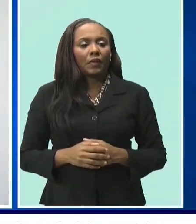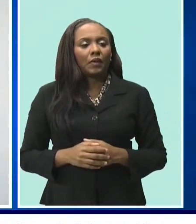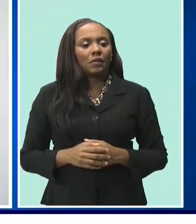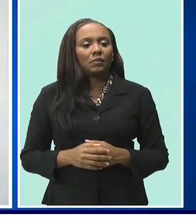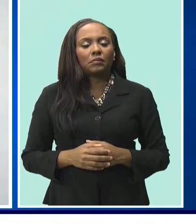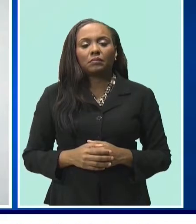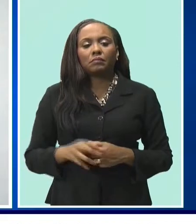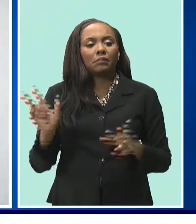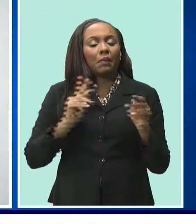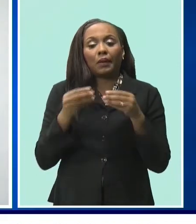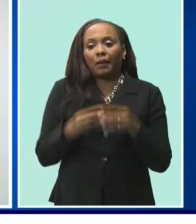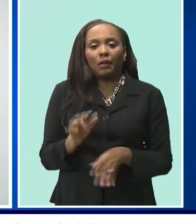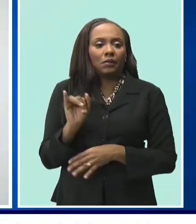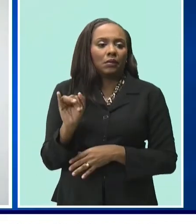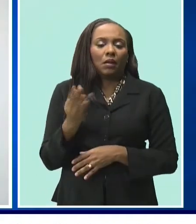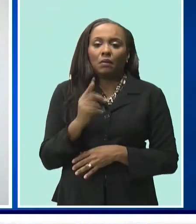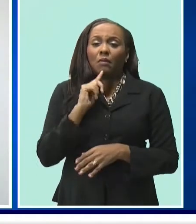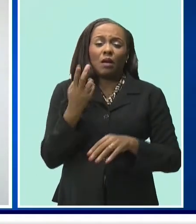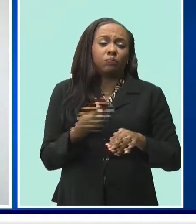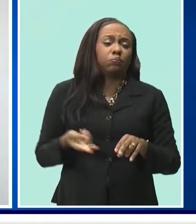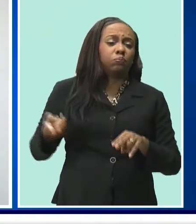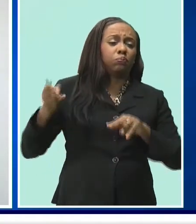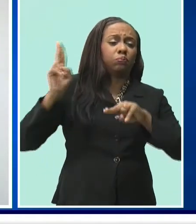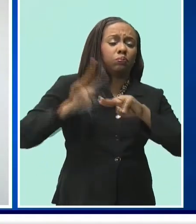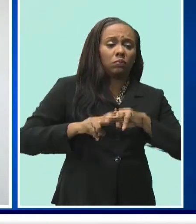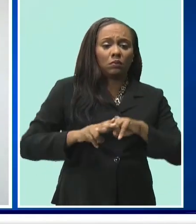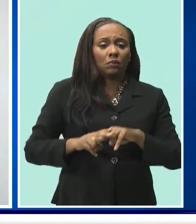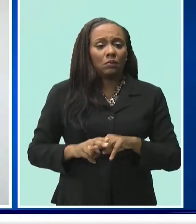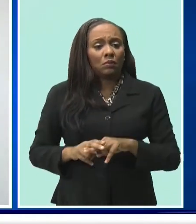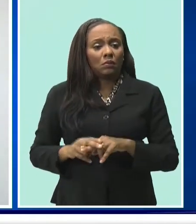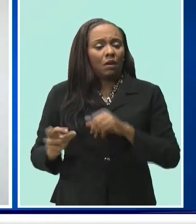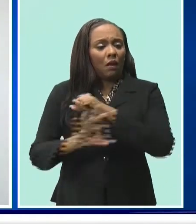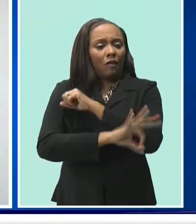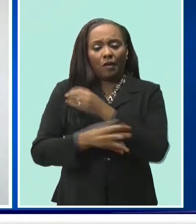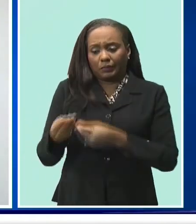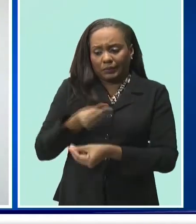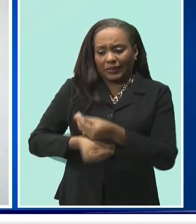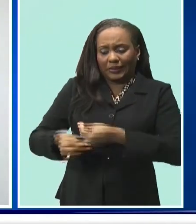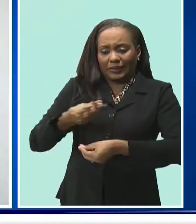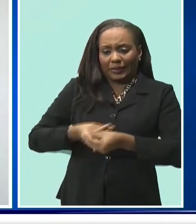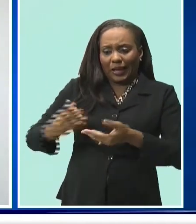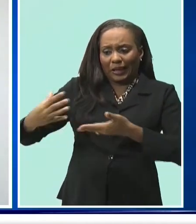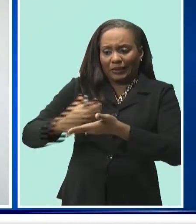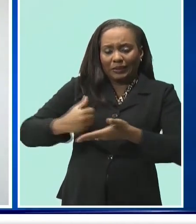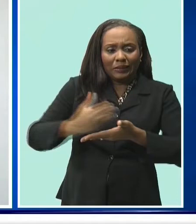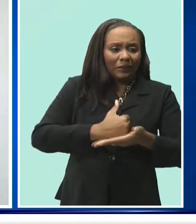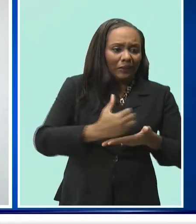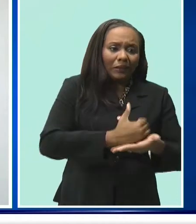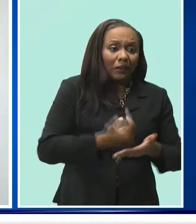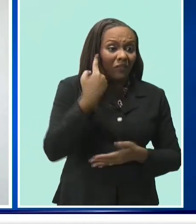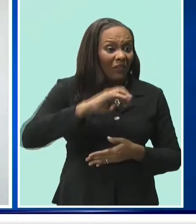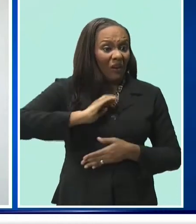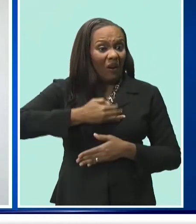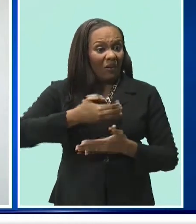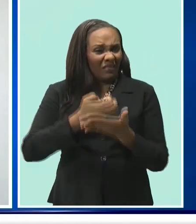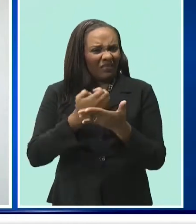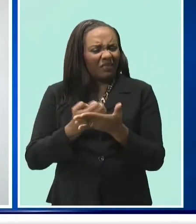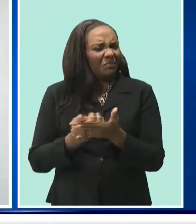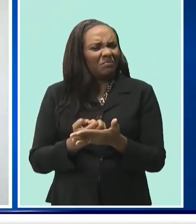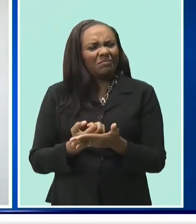reached unprecedented levels. Foreign exchange earnings, which are the lifeblood of our economies,